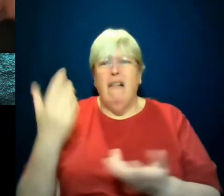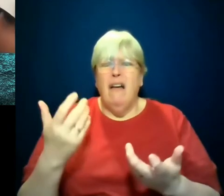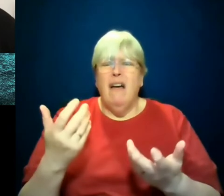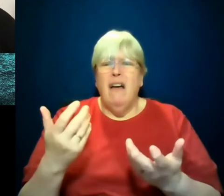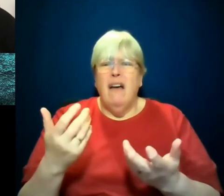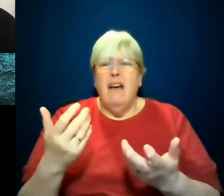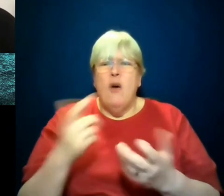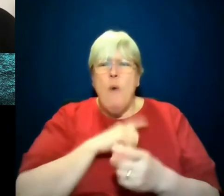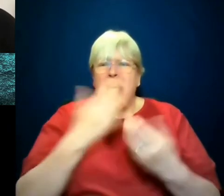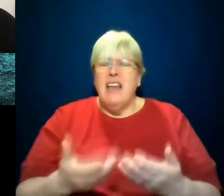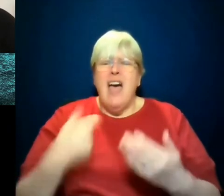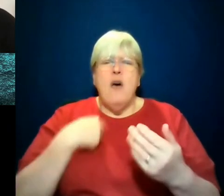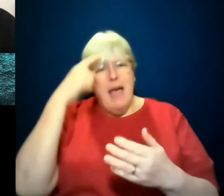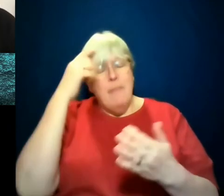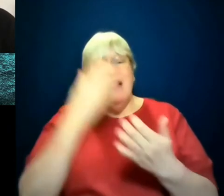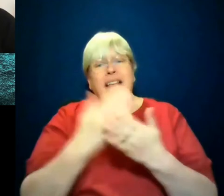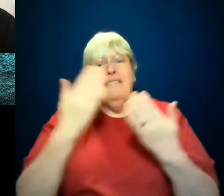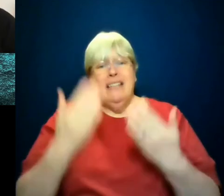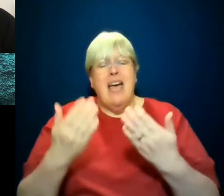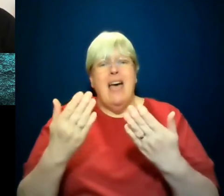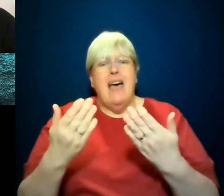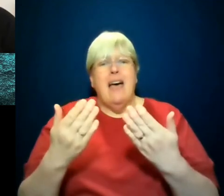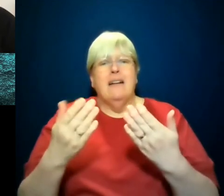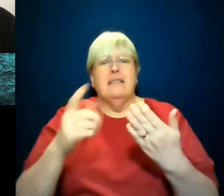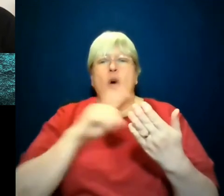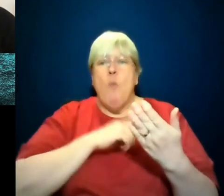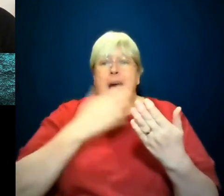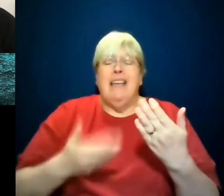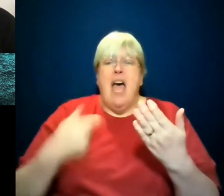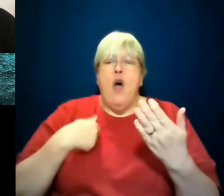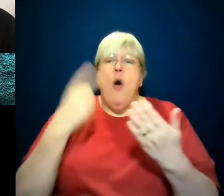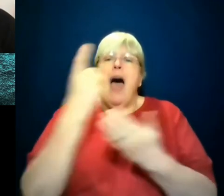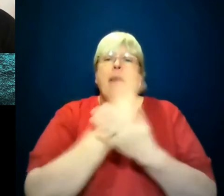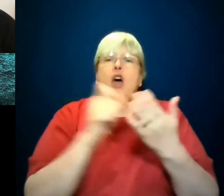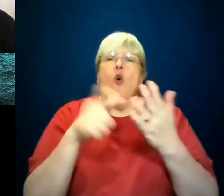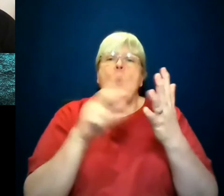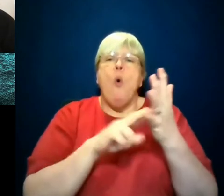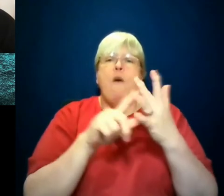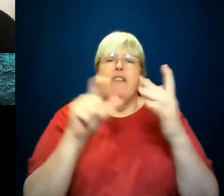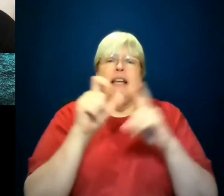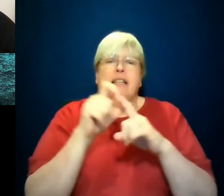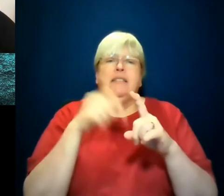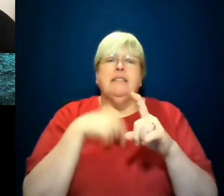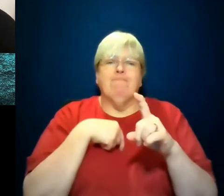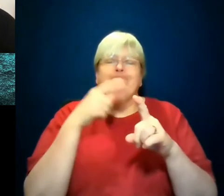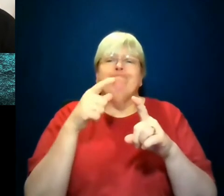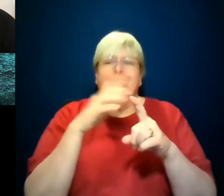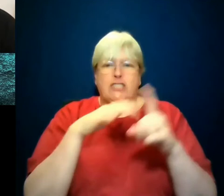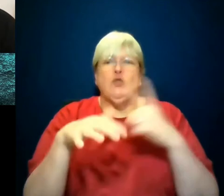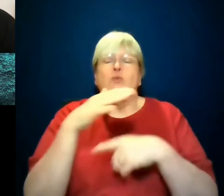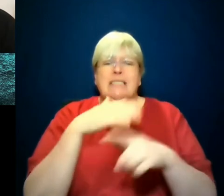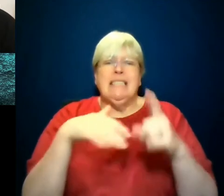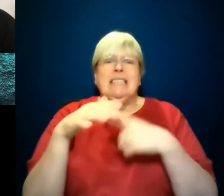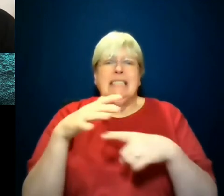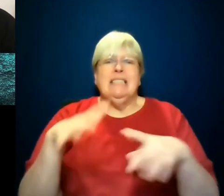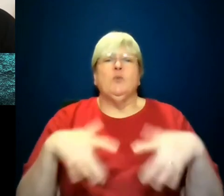belief system that the why now of it is about COVID. I think that the fact that society in and of itself was